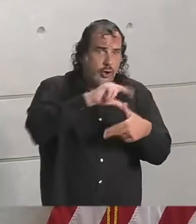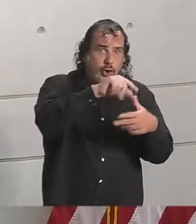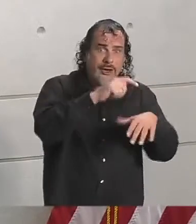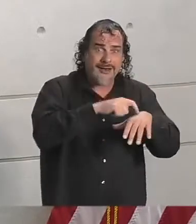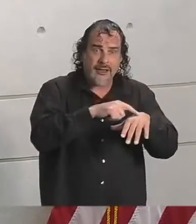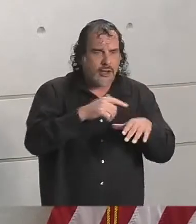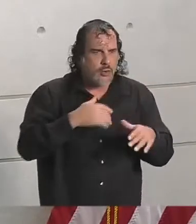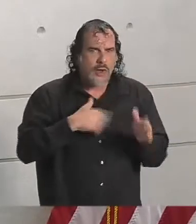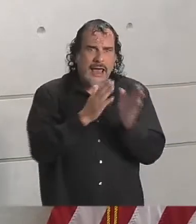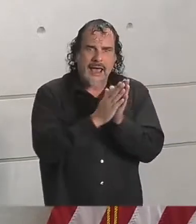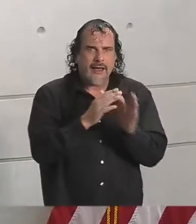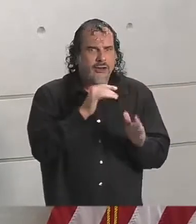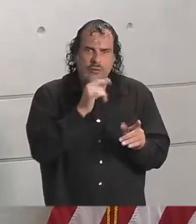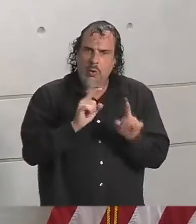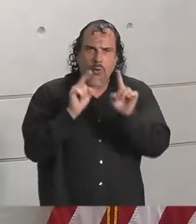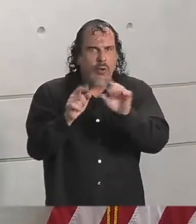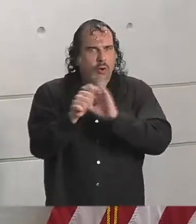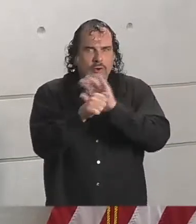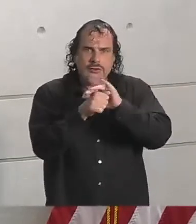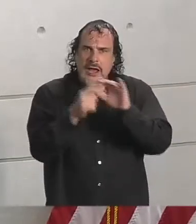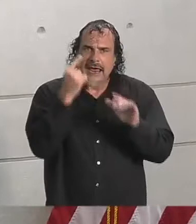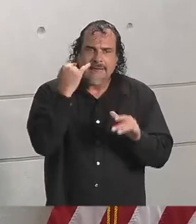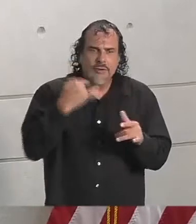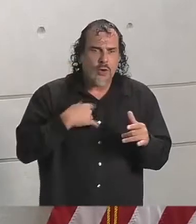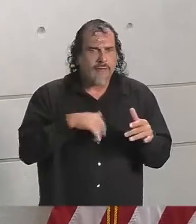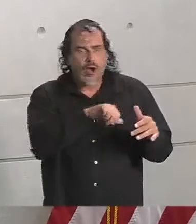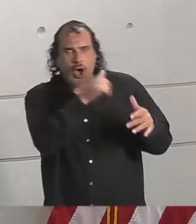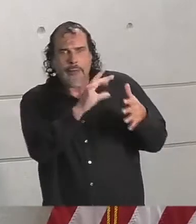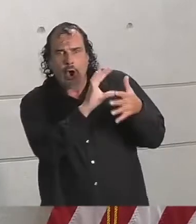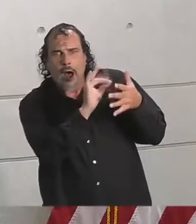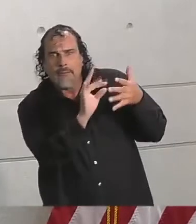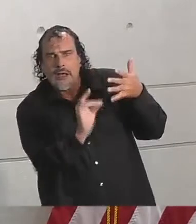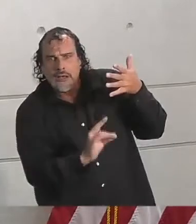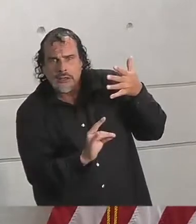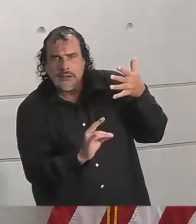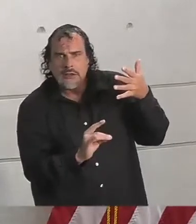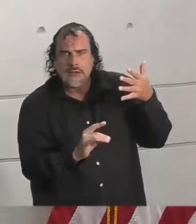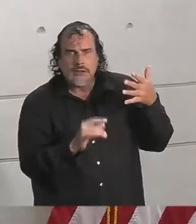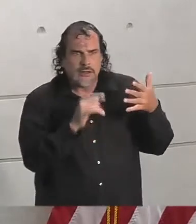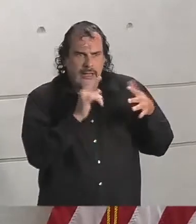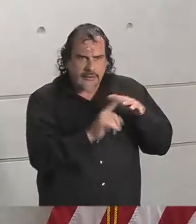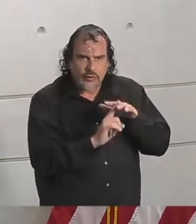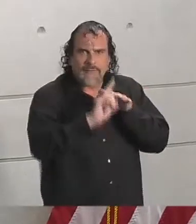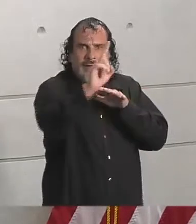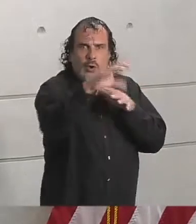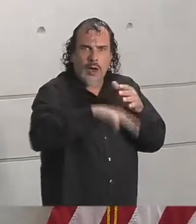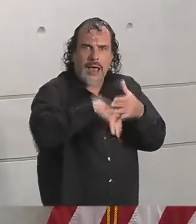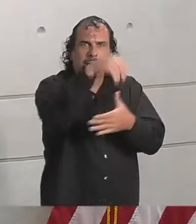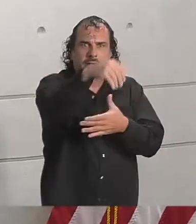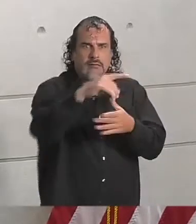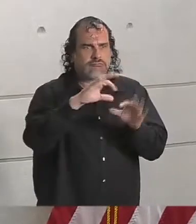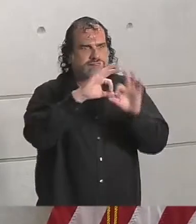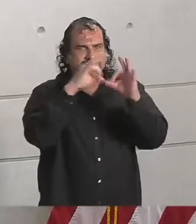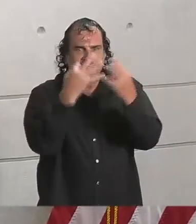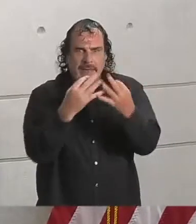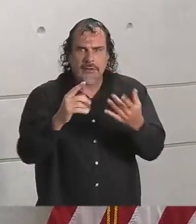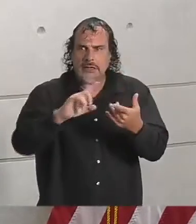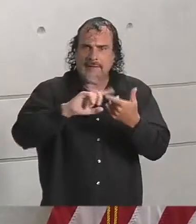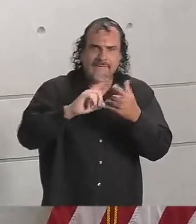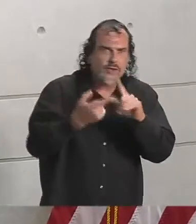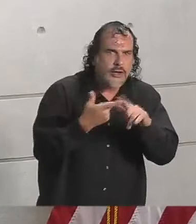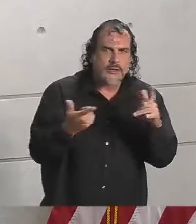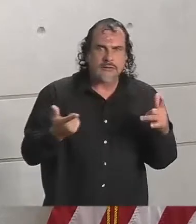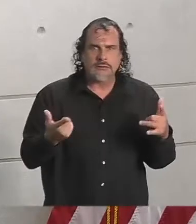avoid shelters if you have other options available to you to evacuate out of the affected area, to go with a family member, a friend,